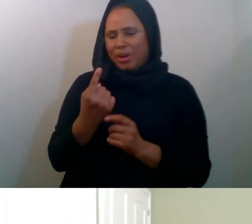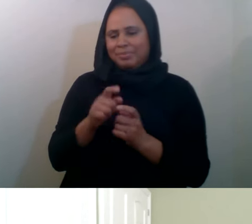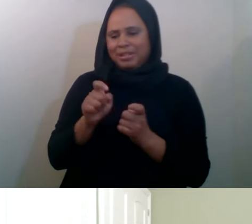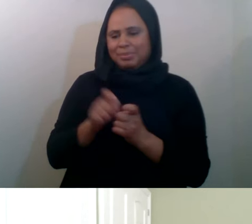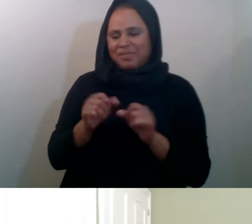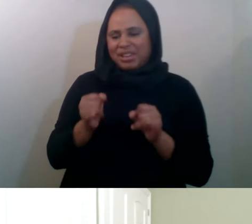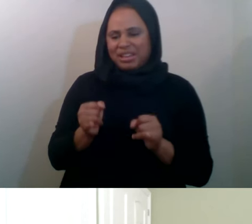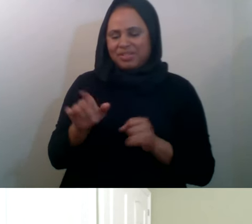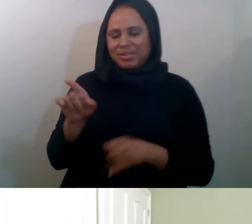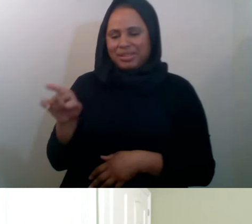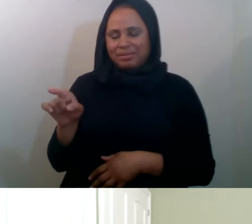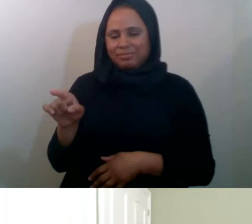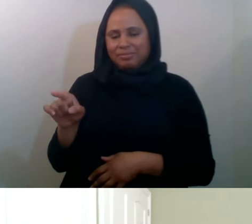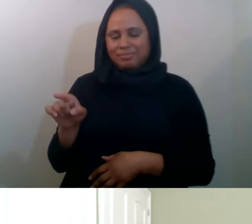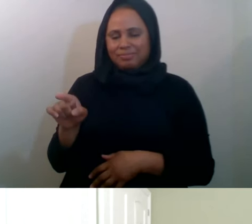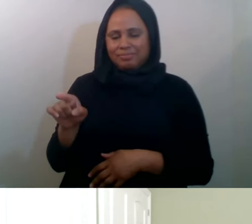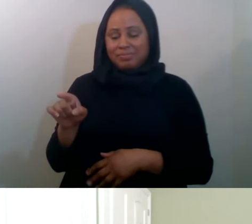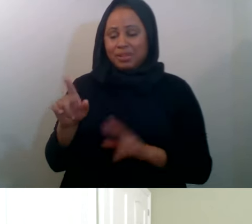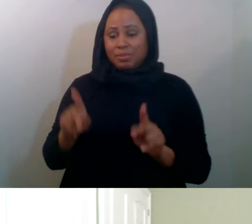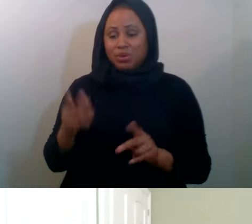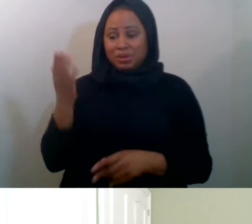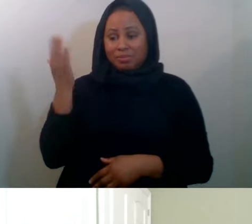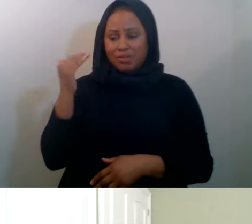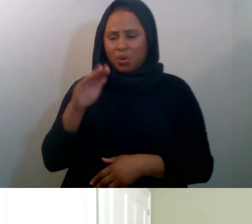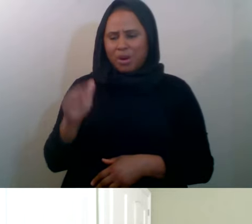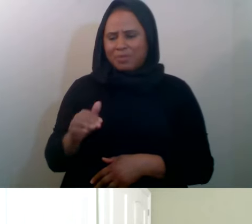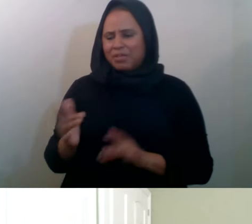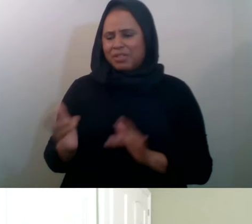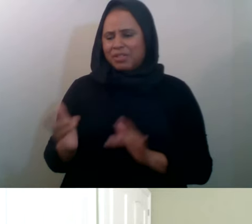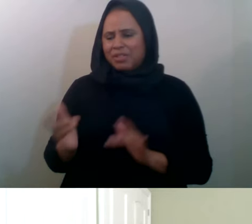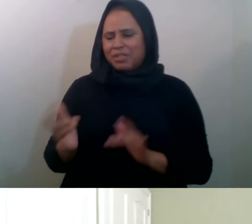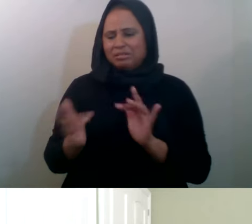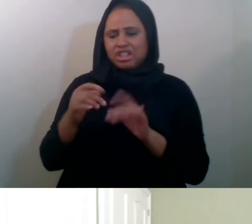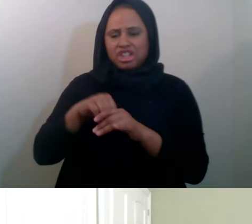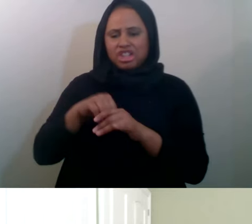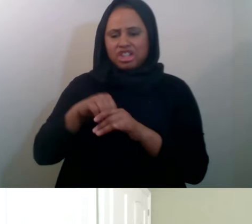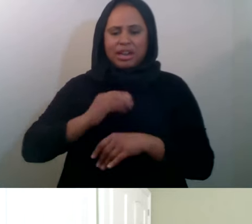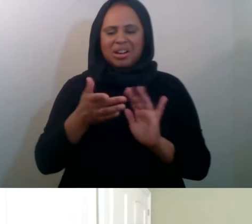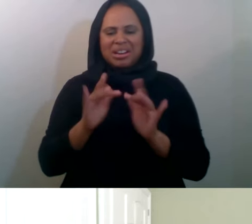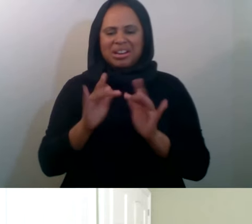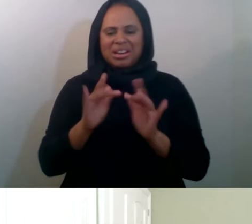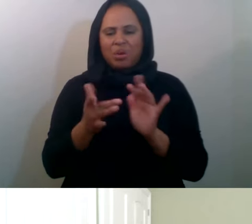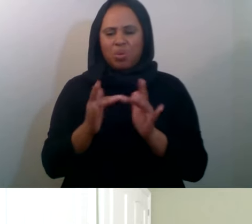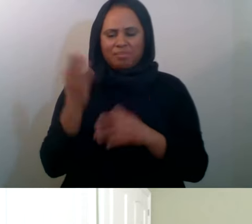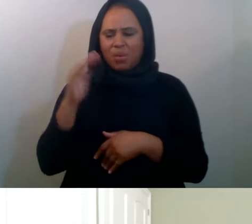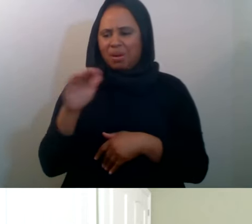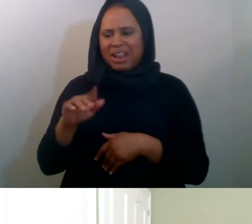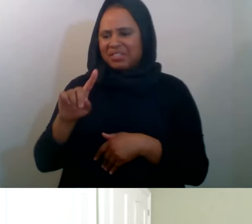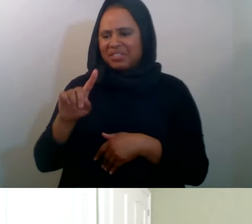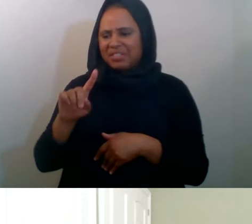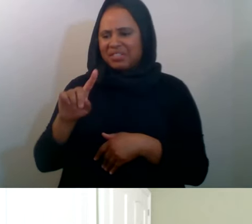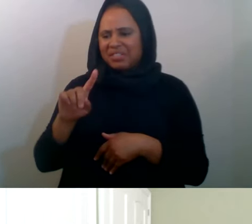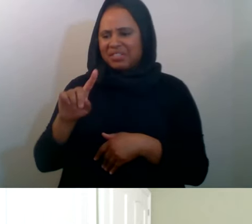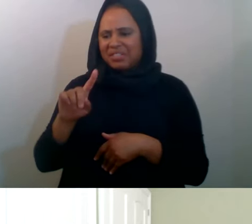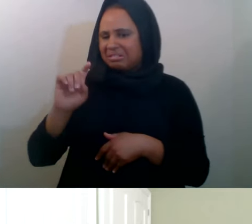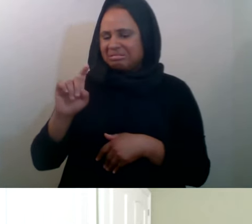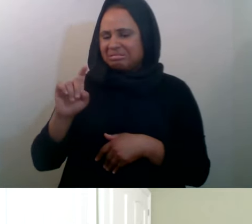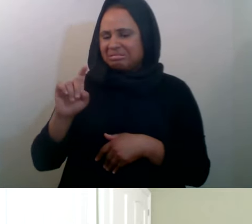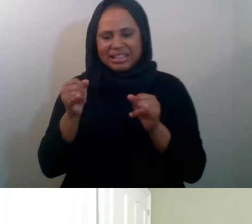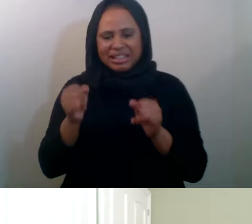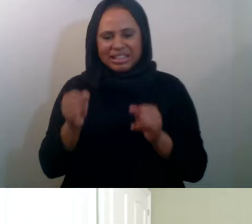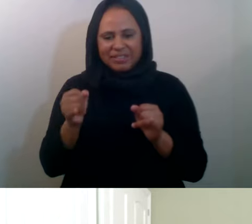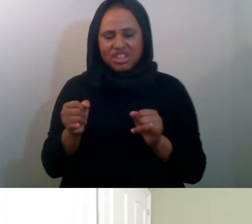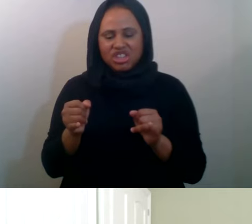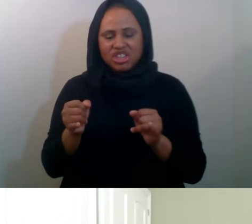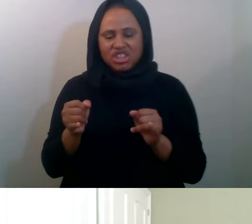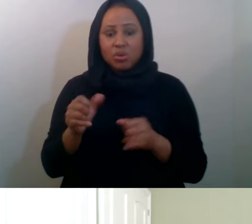uh, you know, someone that we would have never, ever been in touch with within our networks. Uh, we, we would never have access to this individual. And so